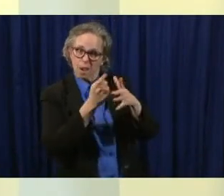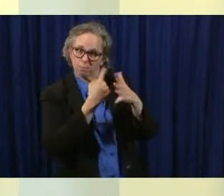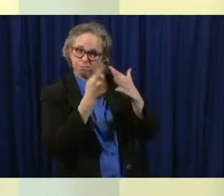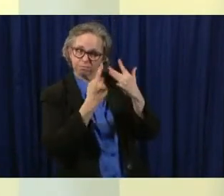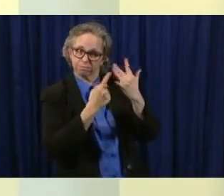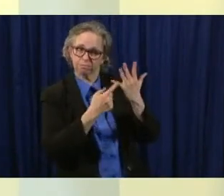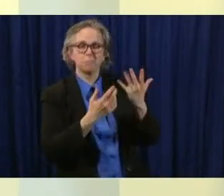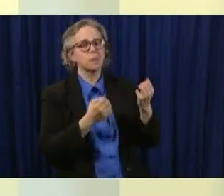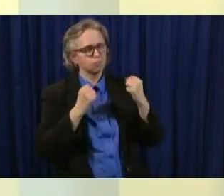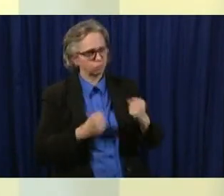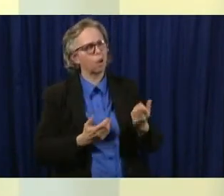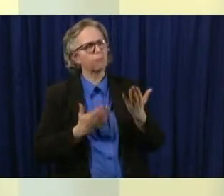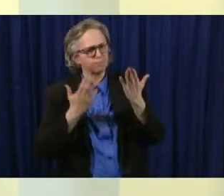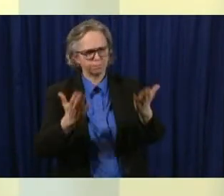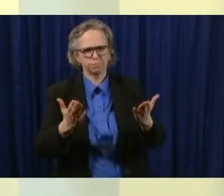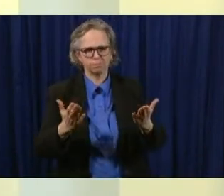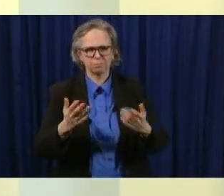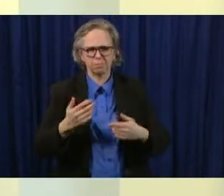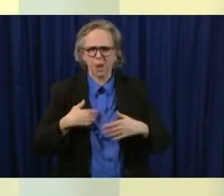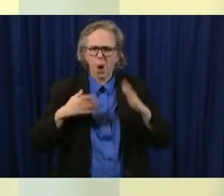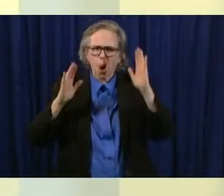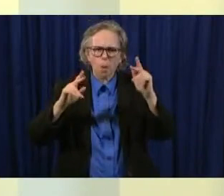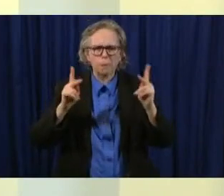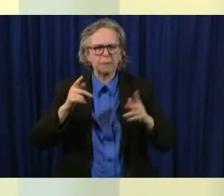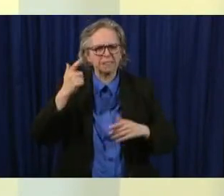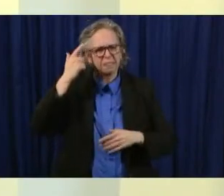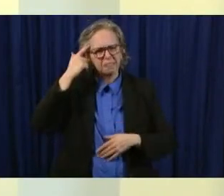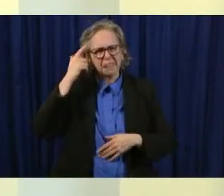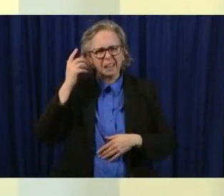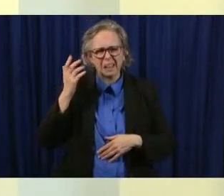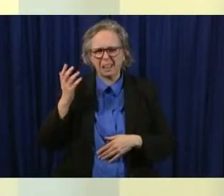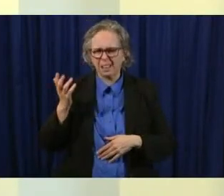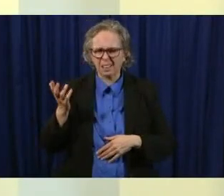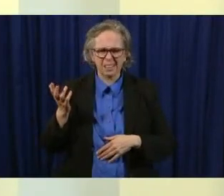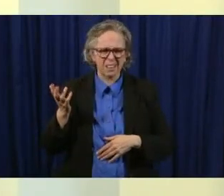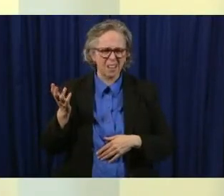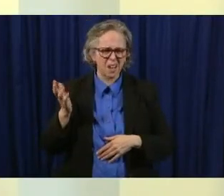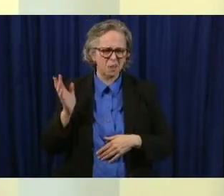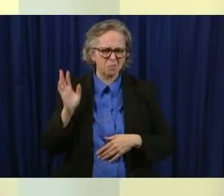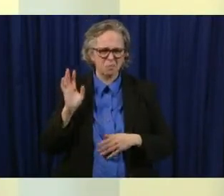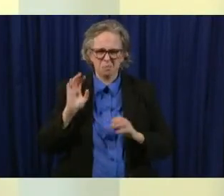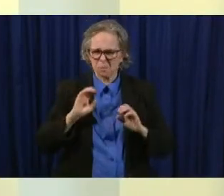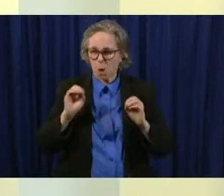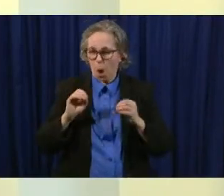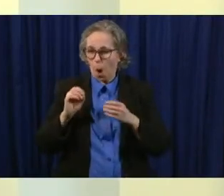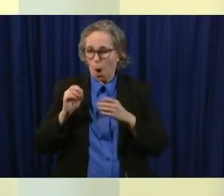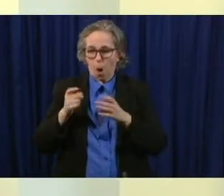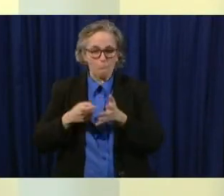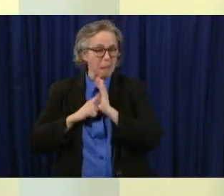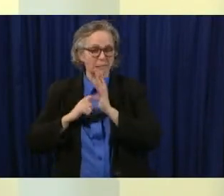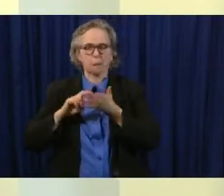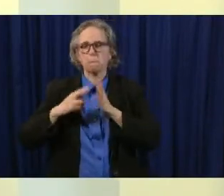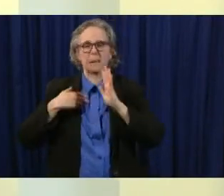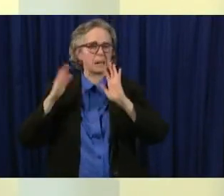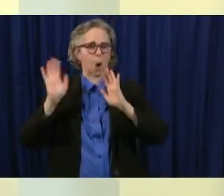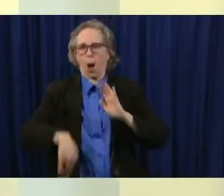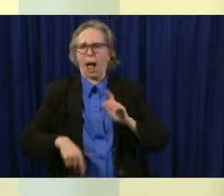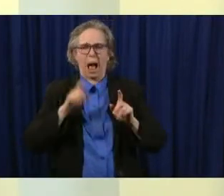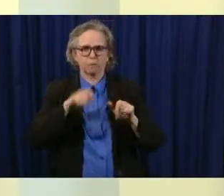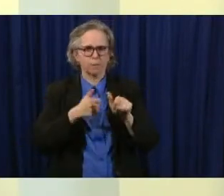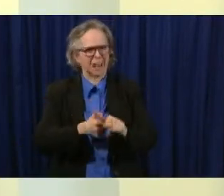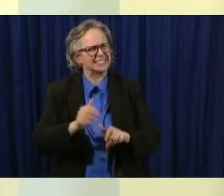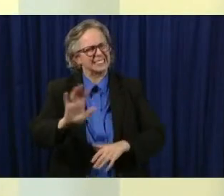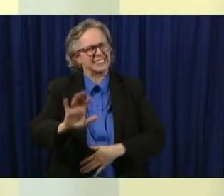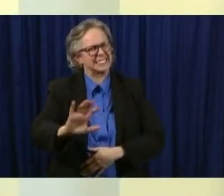so i hope people weren't thinking that the governor was sort of saying oh i'm going the opposite way that that's not it and um the other thing i would say